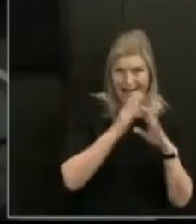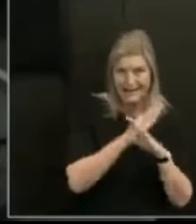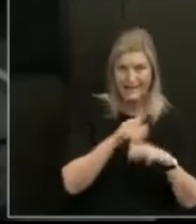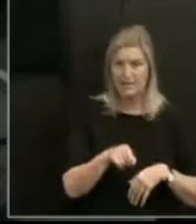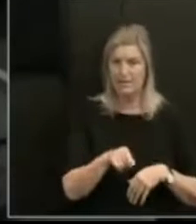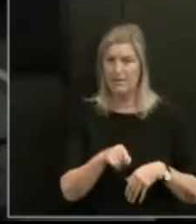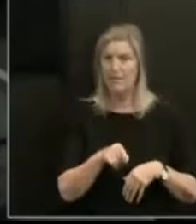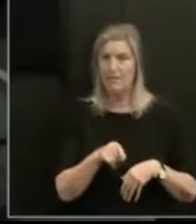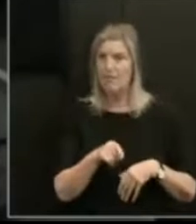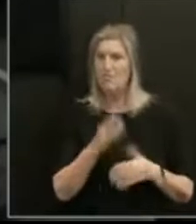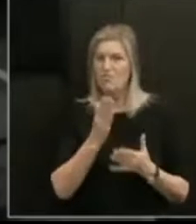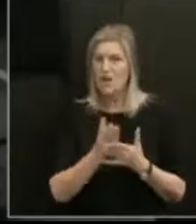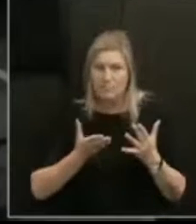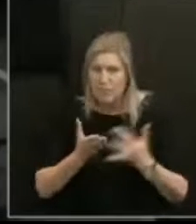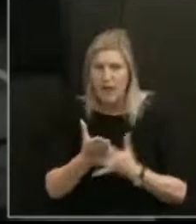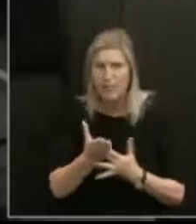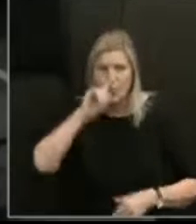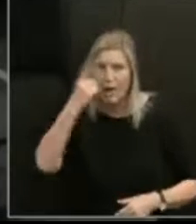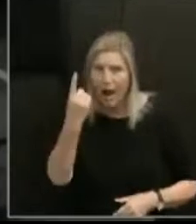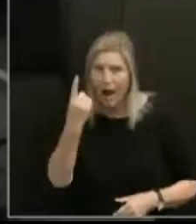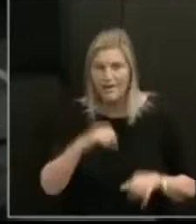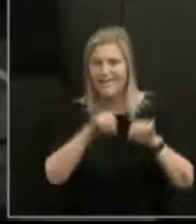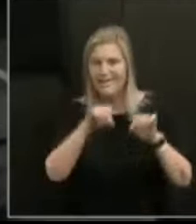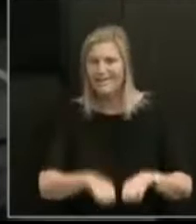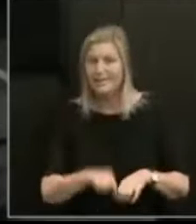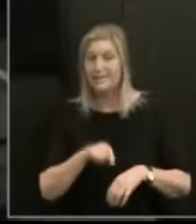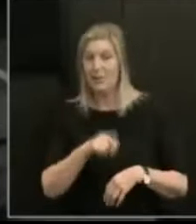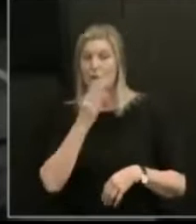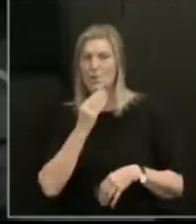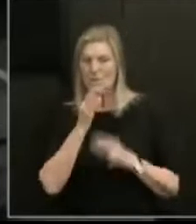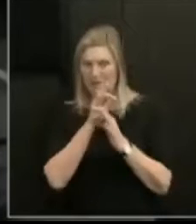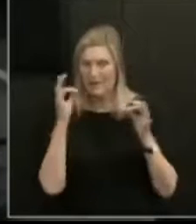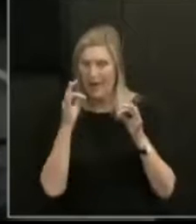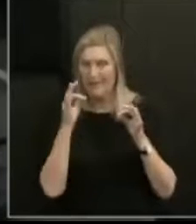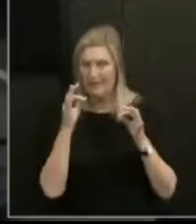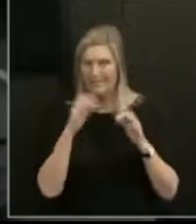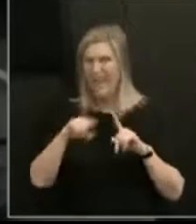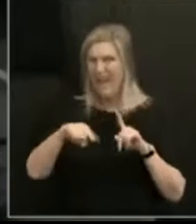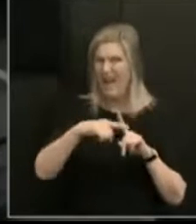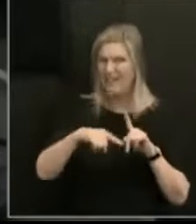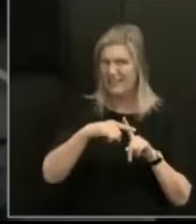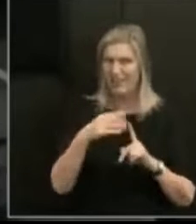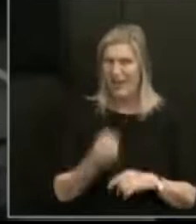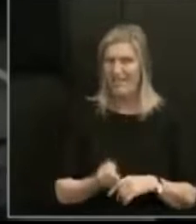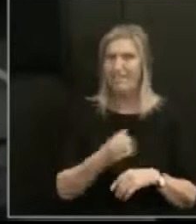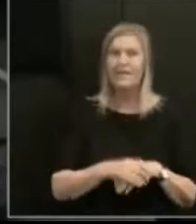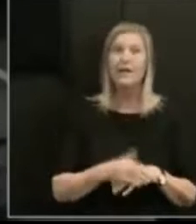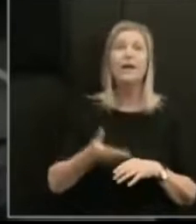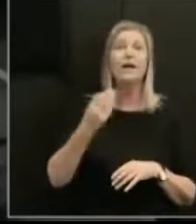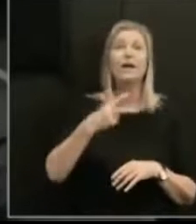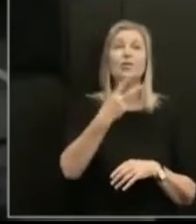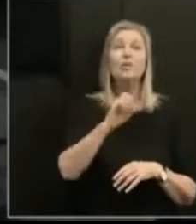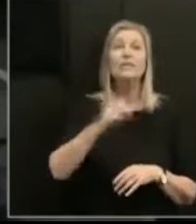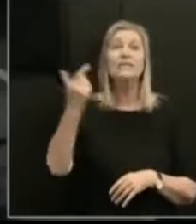effectively impregnable. The system can take advantage of this silence. In 2017, the Human Rights